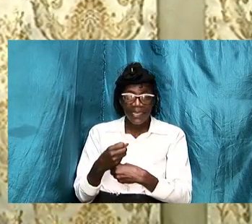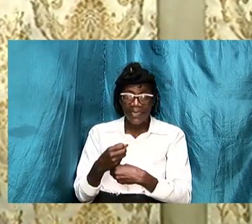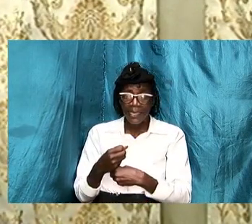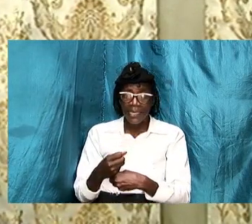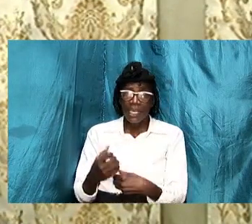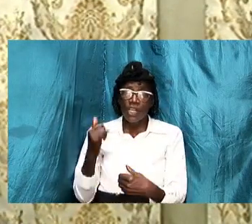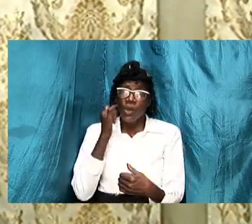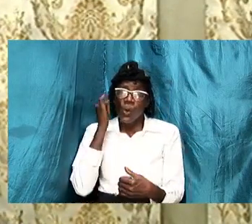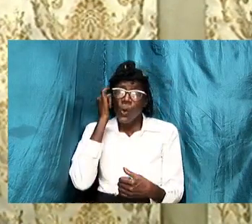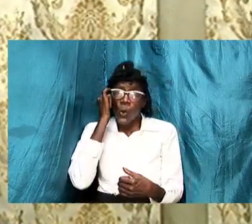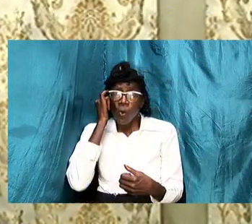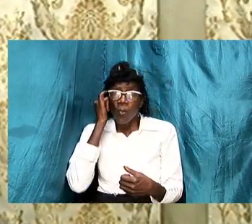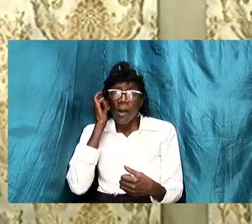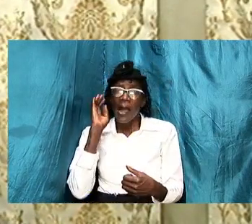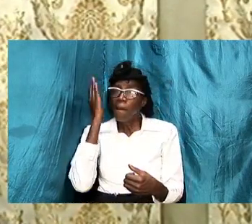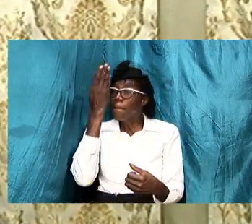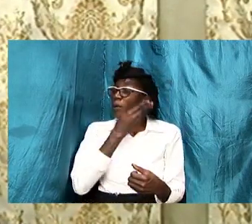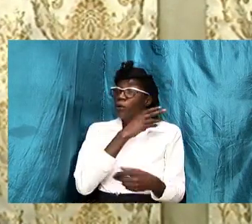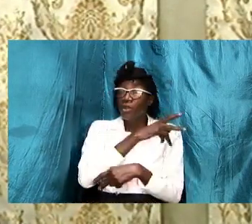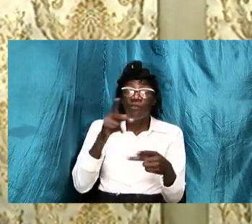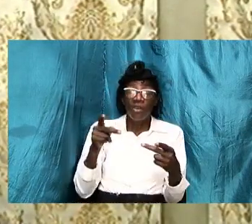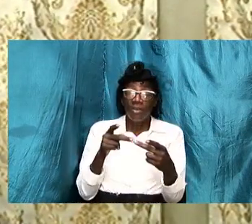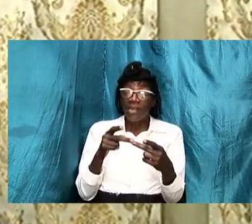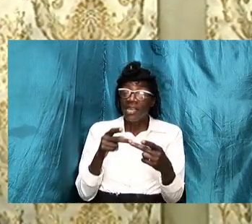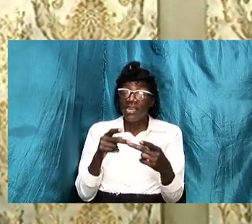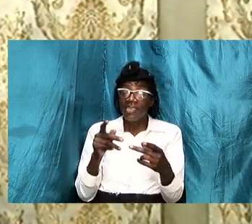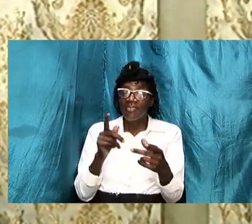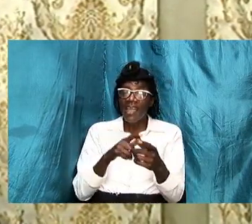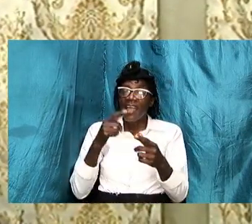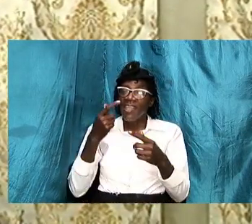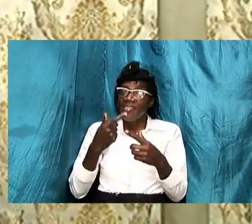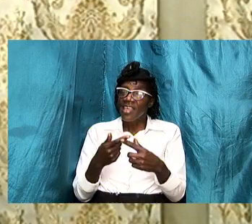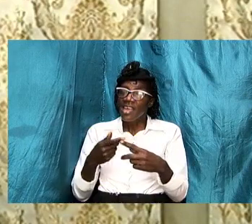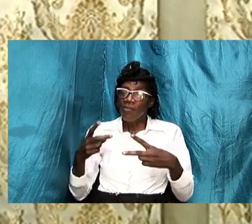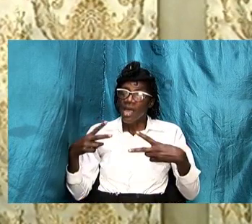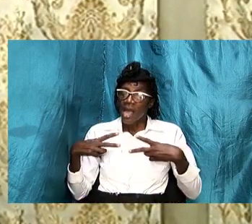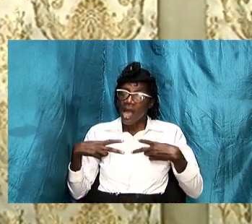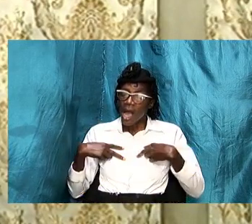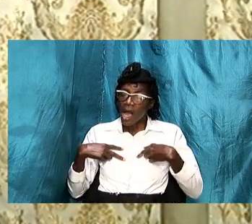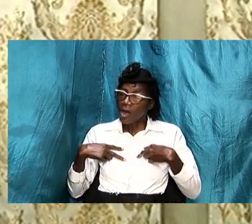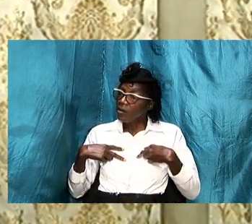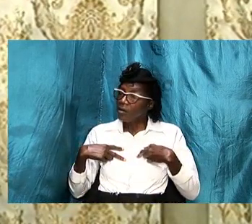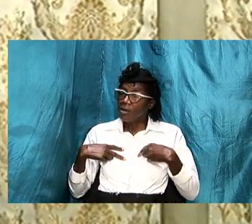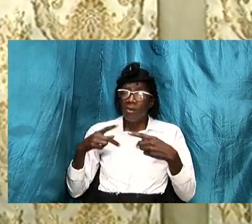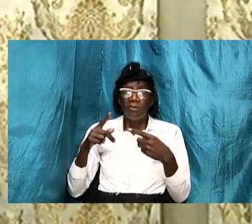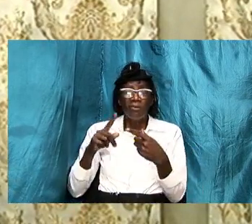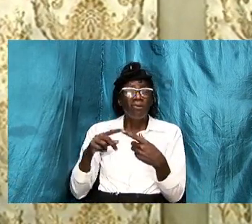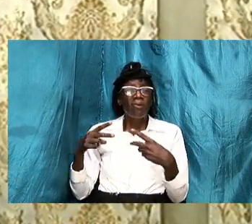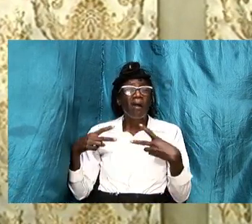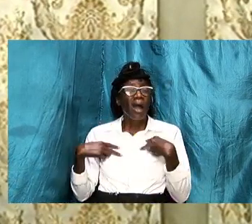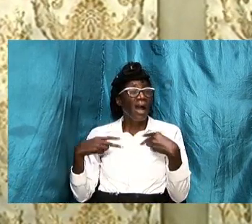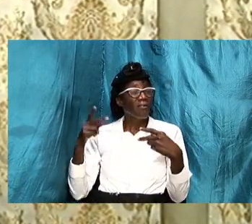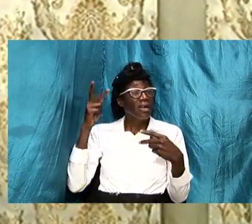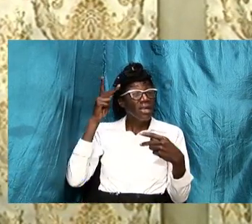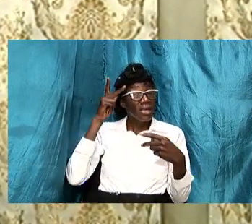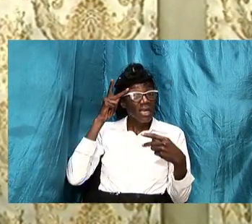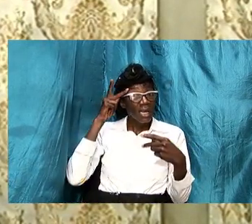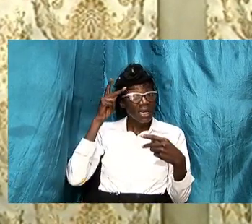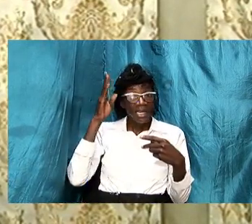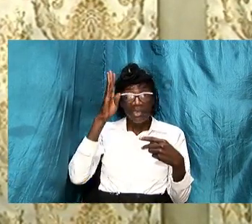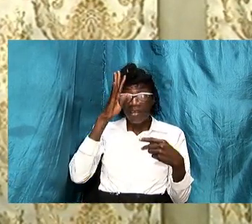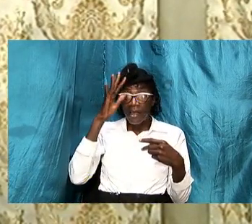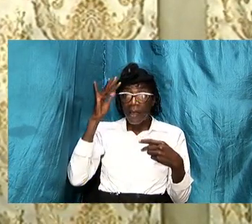place he then goes on to say we have to have knowledge by knowledge